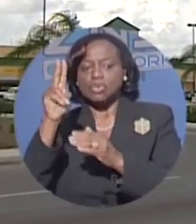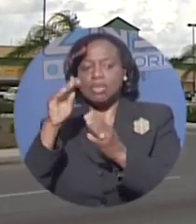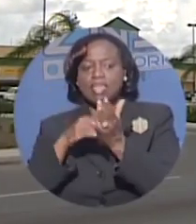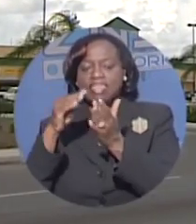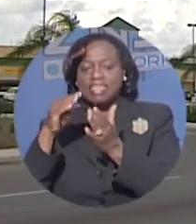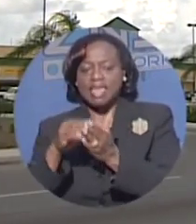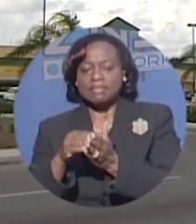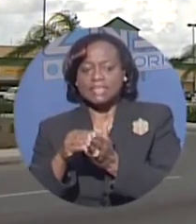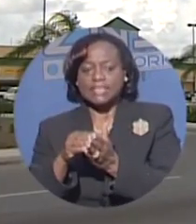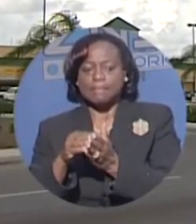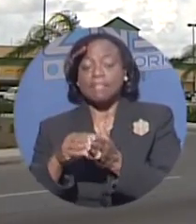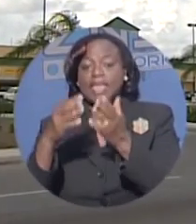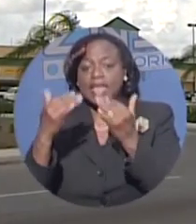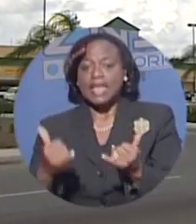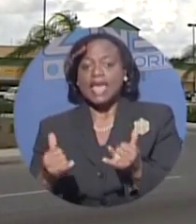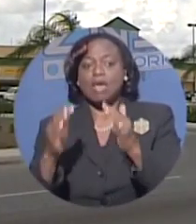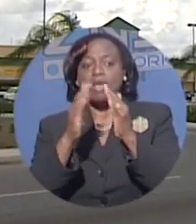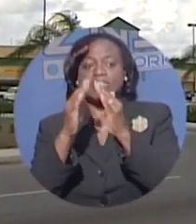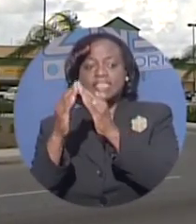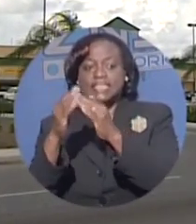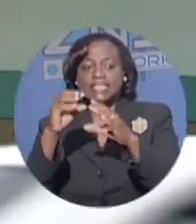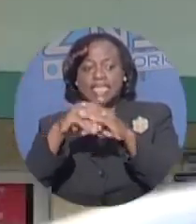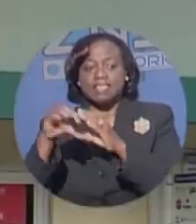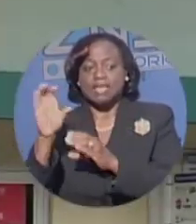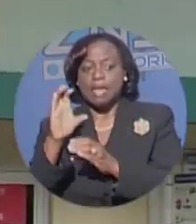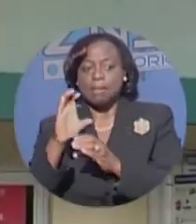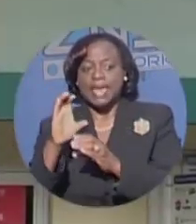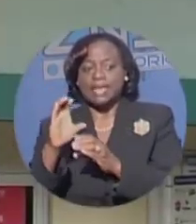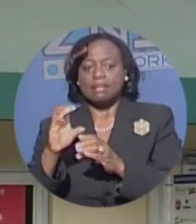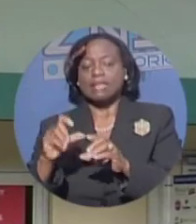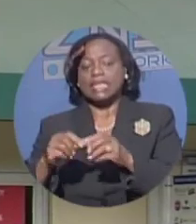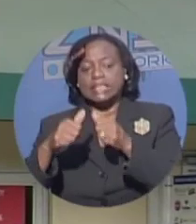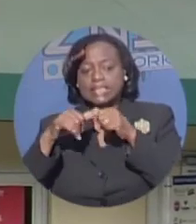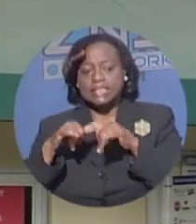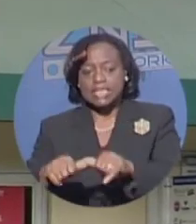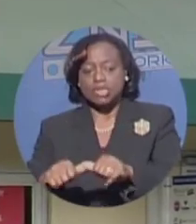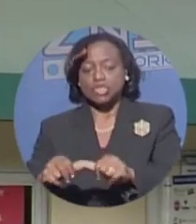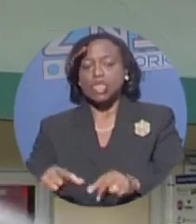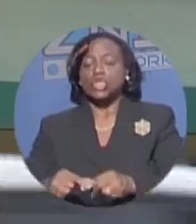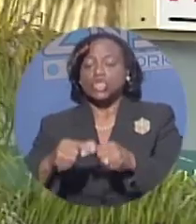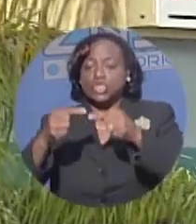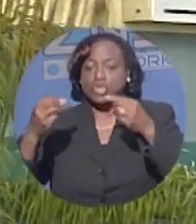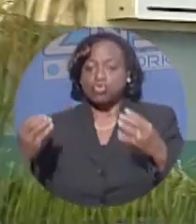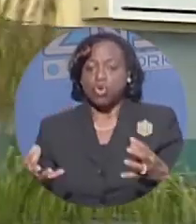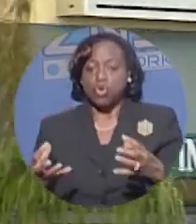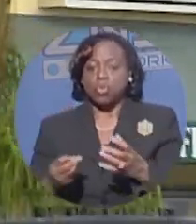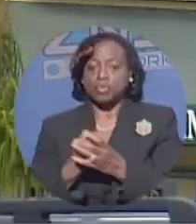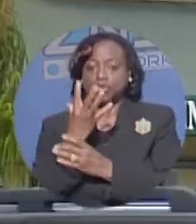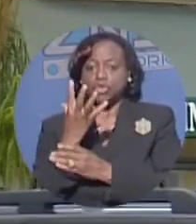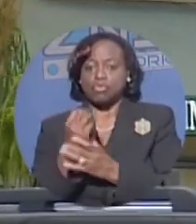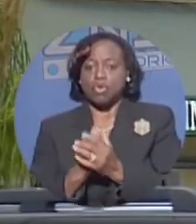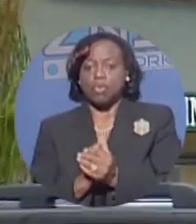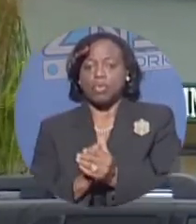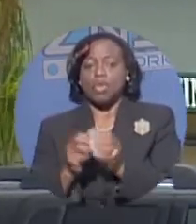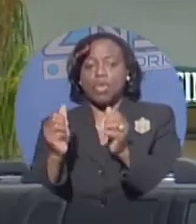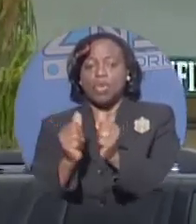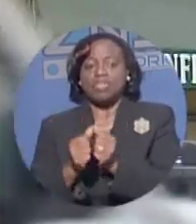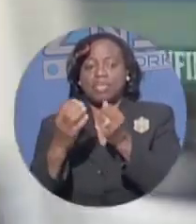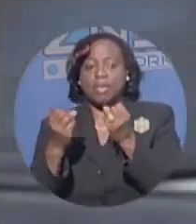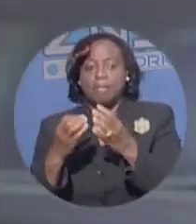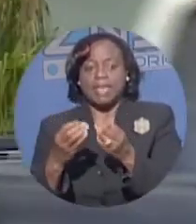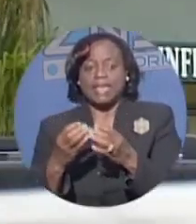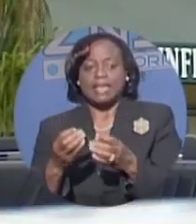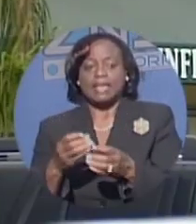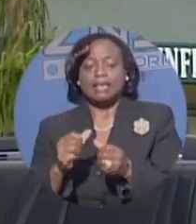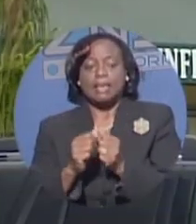now, years later, the city located in the Carmichael district continues to grow with an expanding population of both residents and commercial businesses.